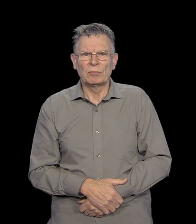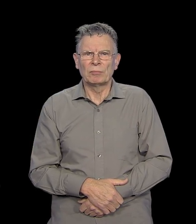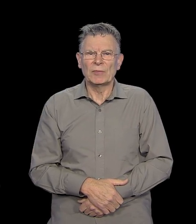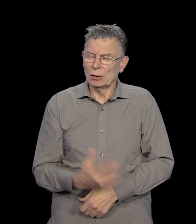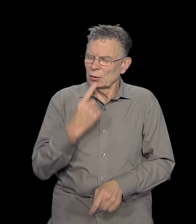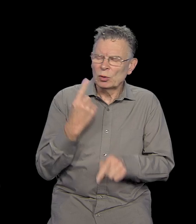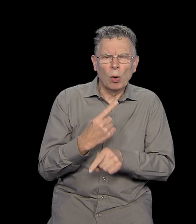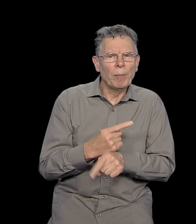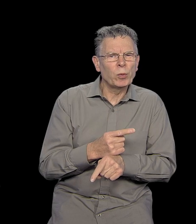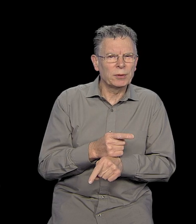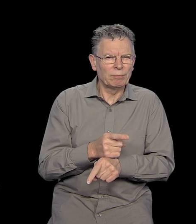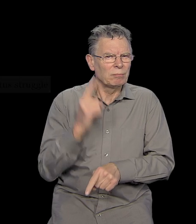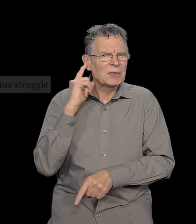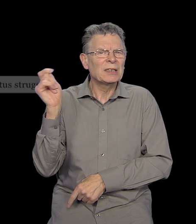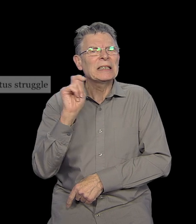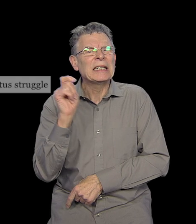apart